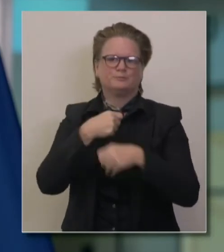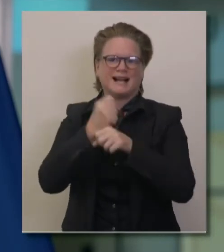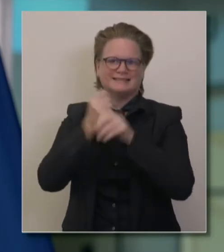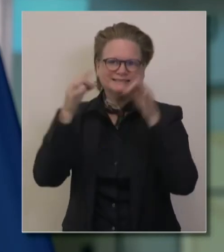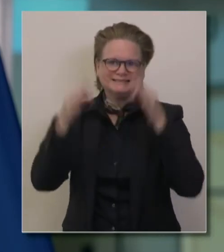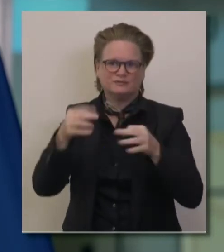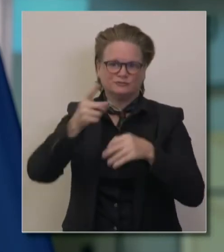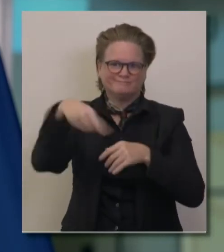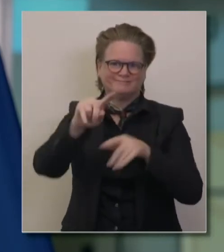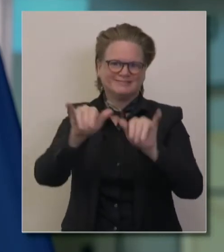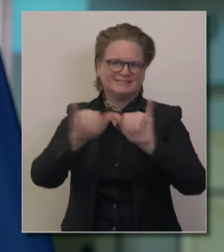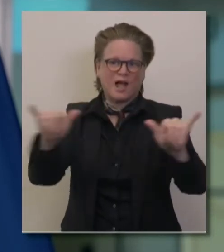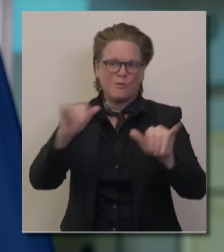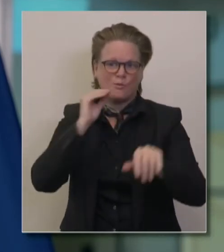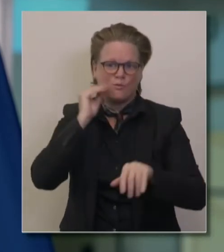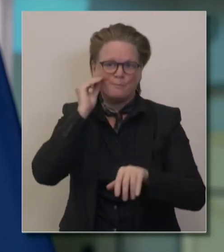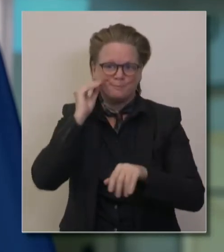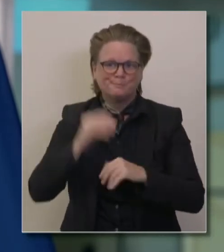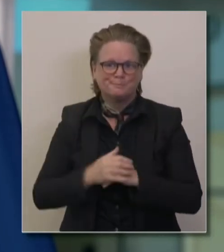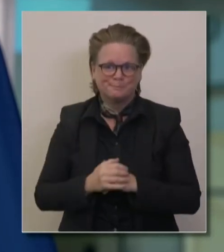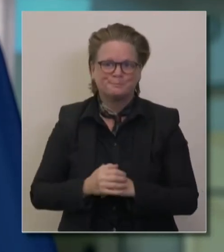Angela Hart, Kaiser Health News.